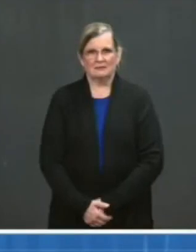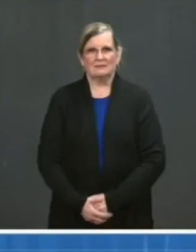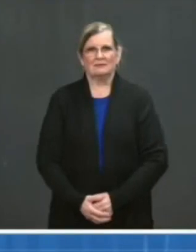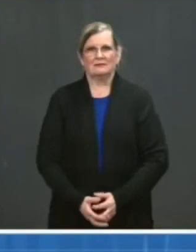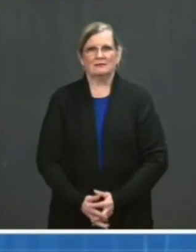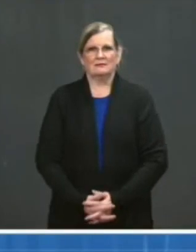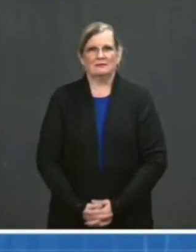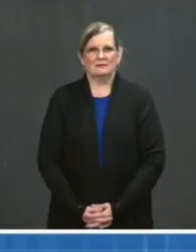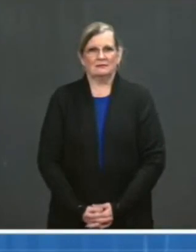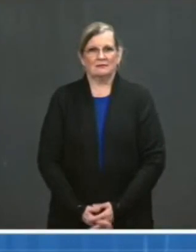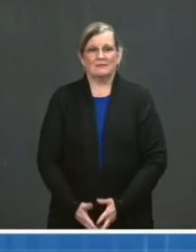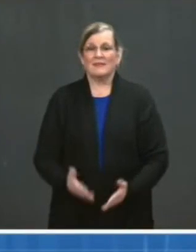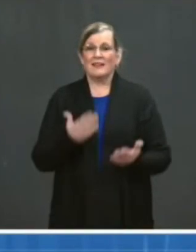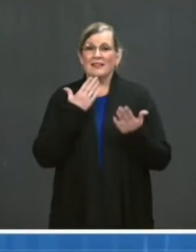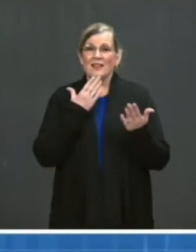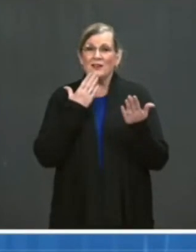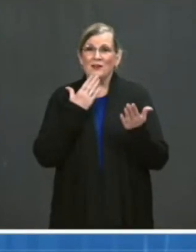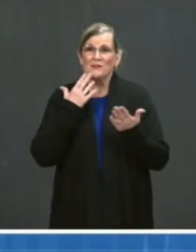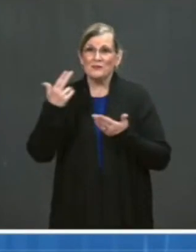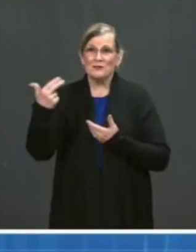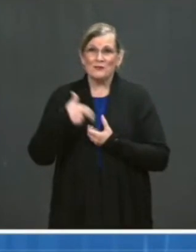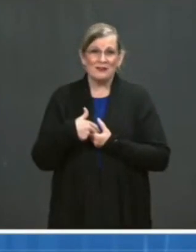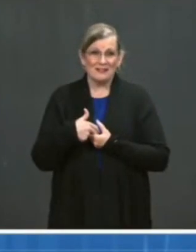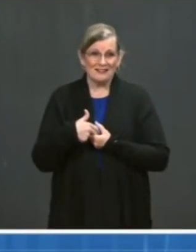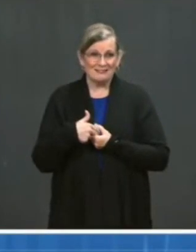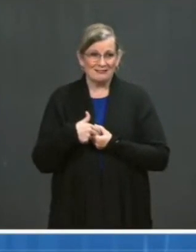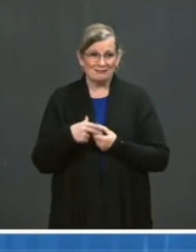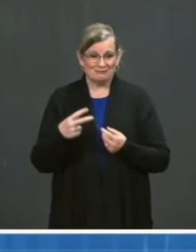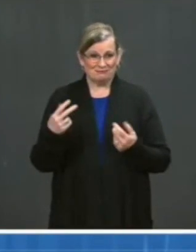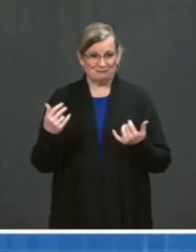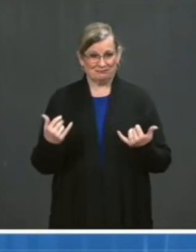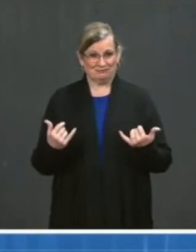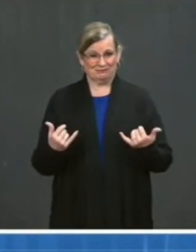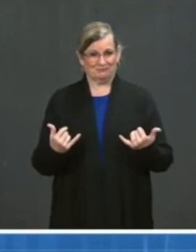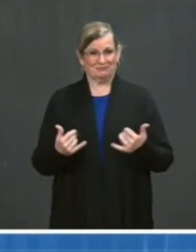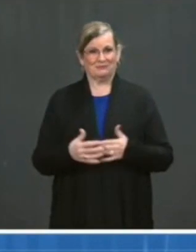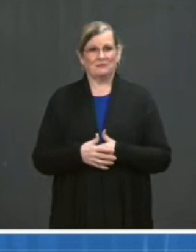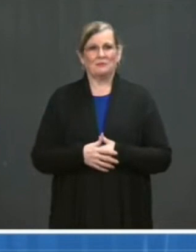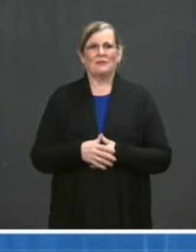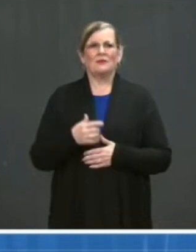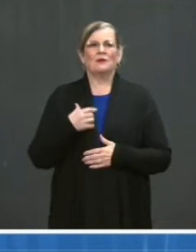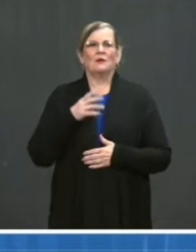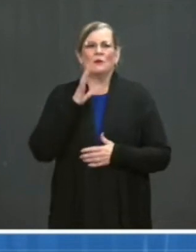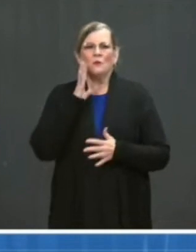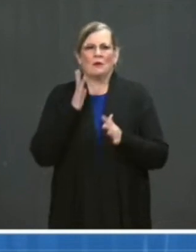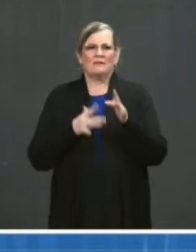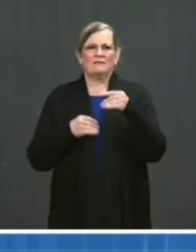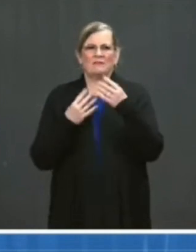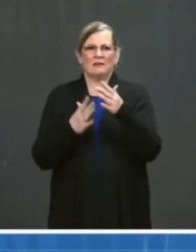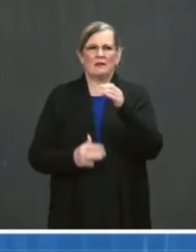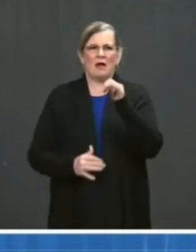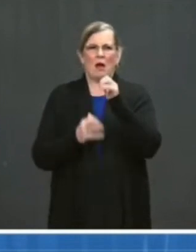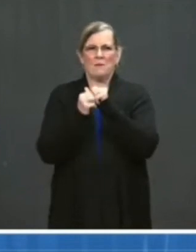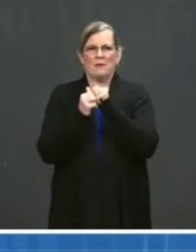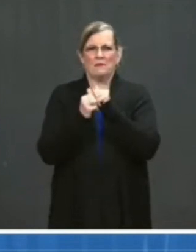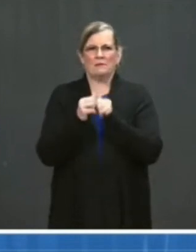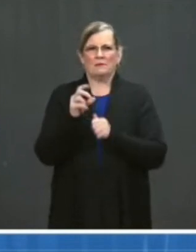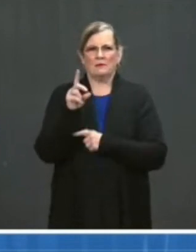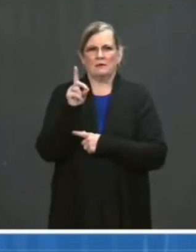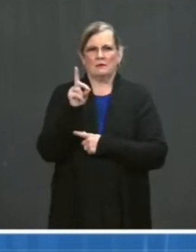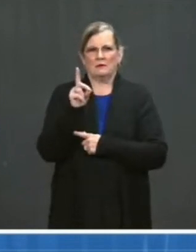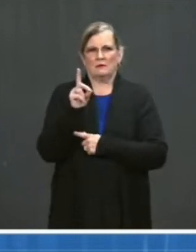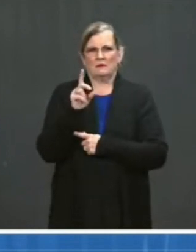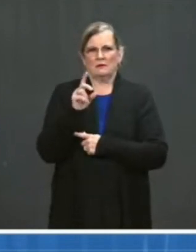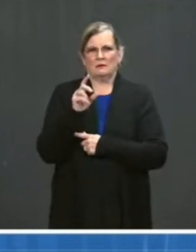Thank you for joining us. Today we will get a state of the pandemic update from Dr. Walensky. Dr. Fauci will highlight the latest